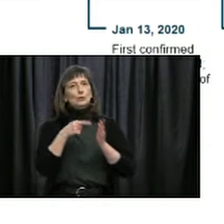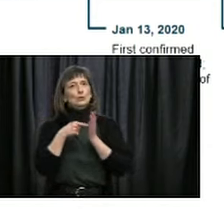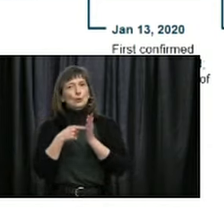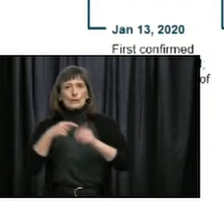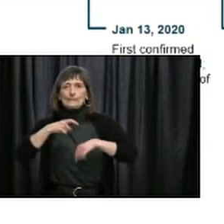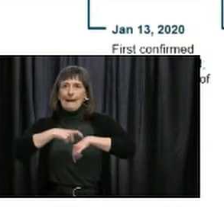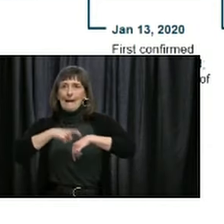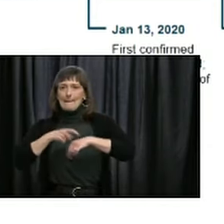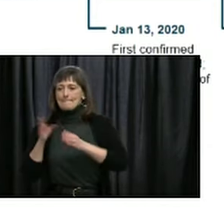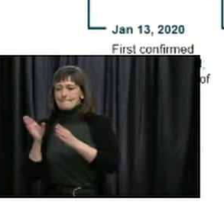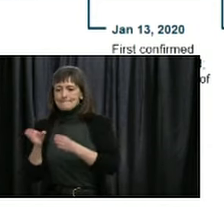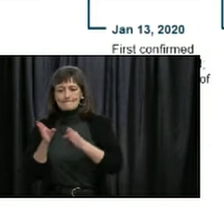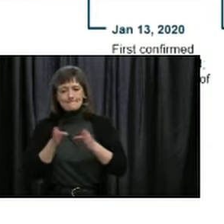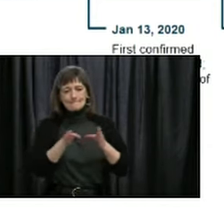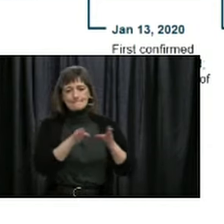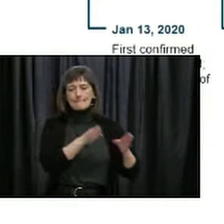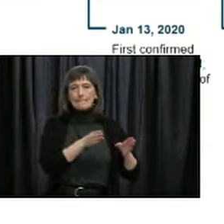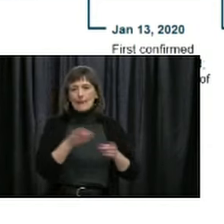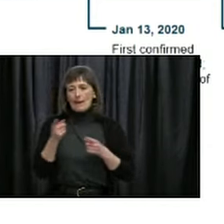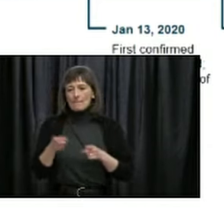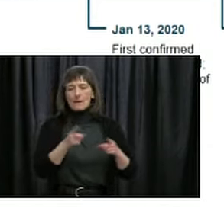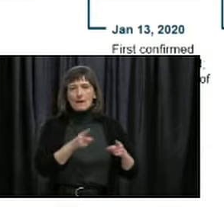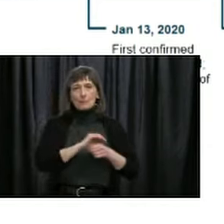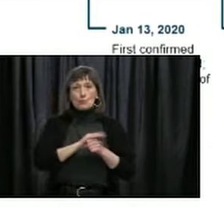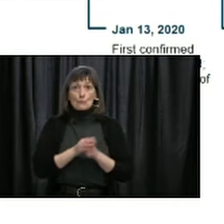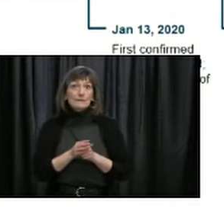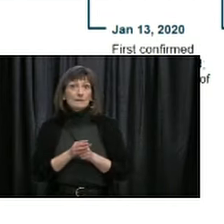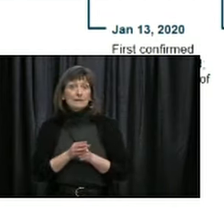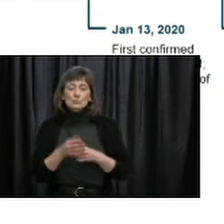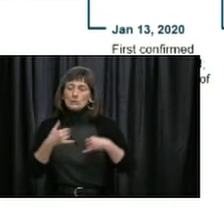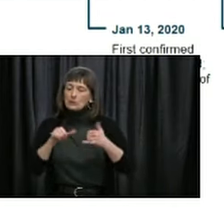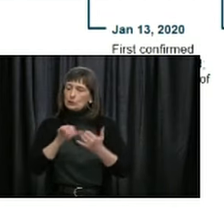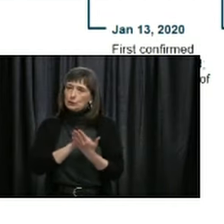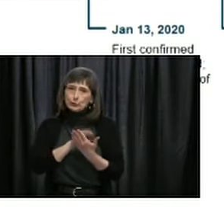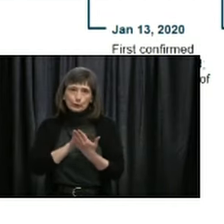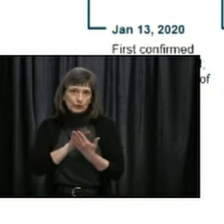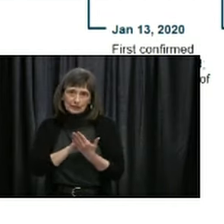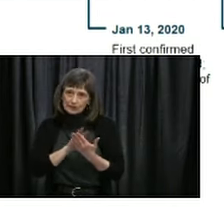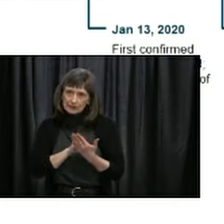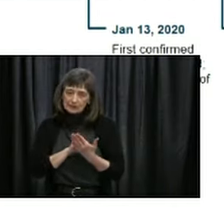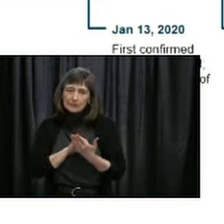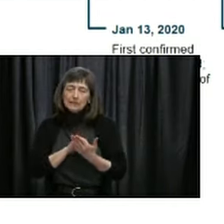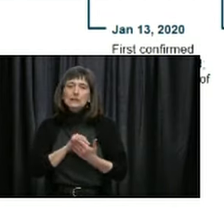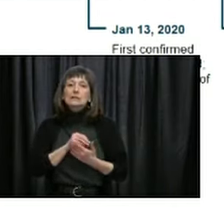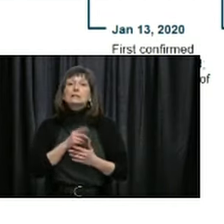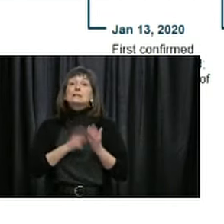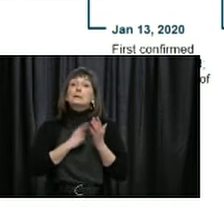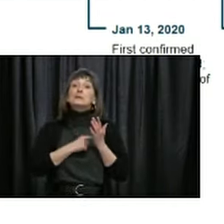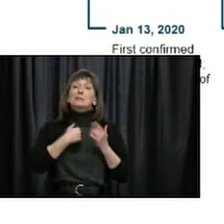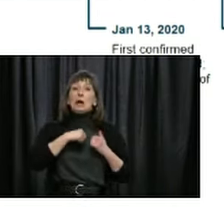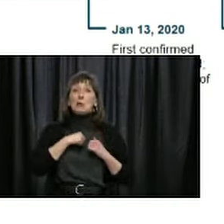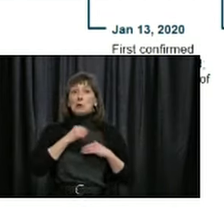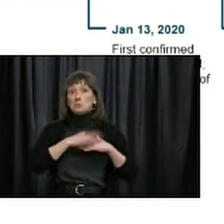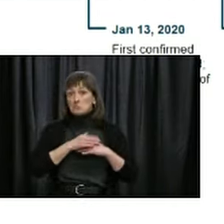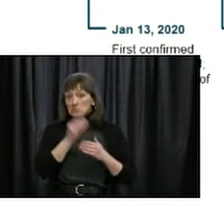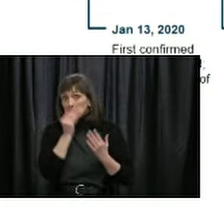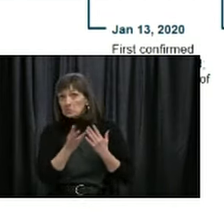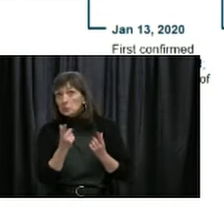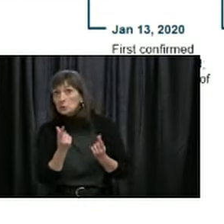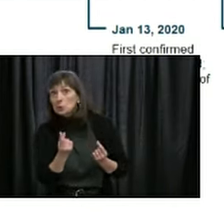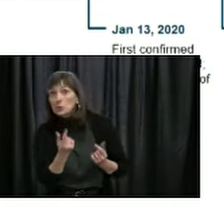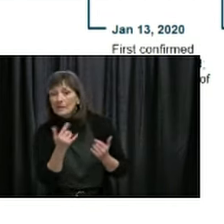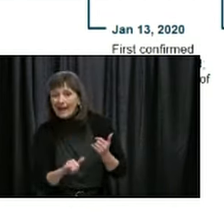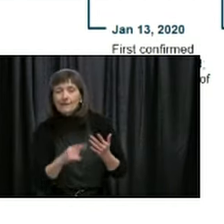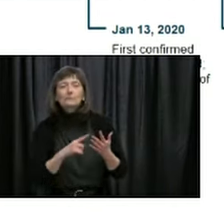We are still learning much about COVID-19 and have changed our advice and actions based on new and evolving